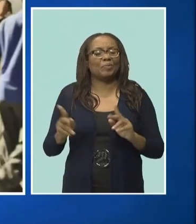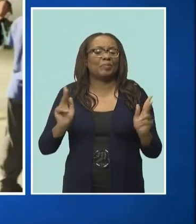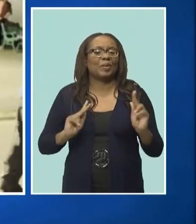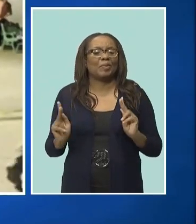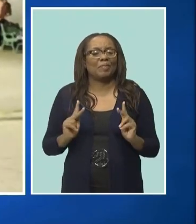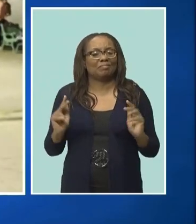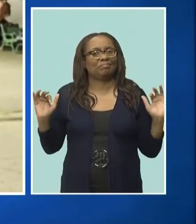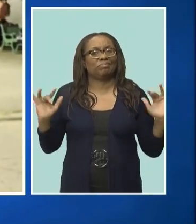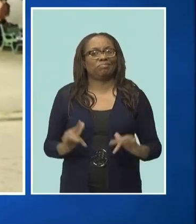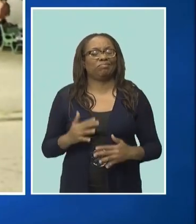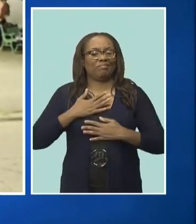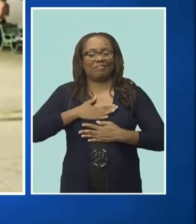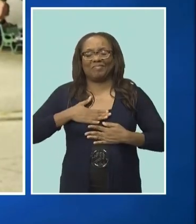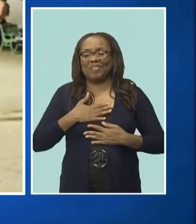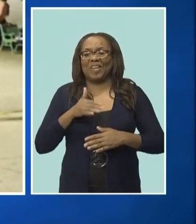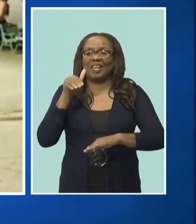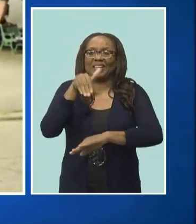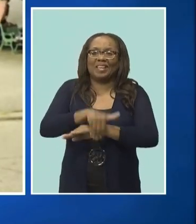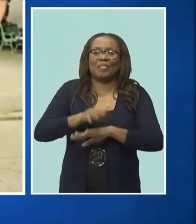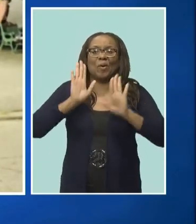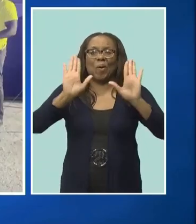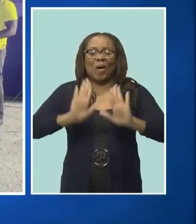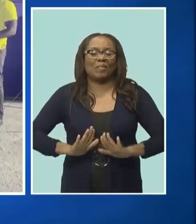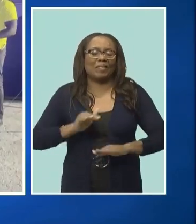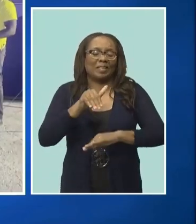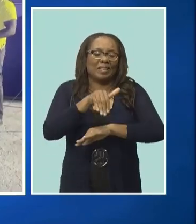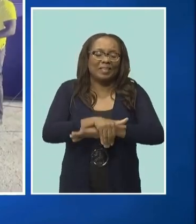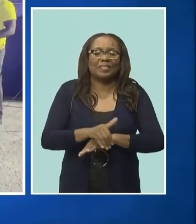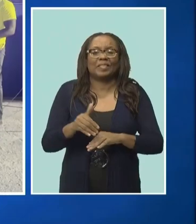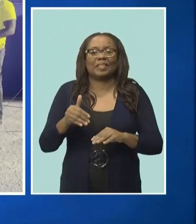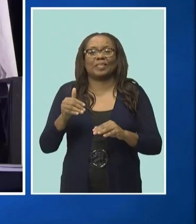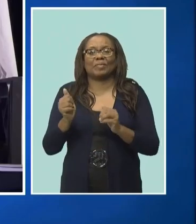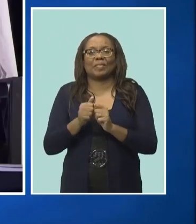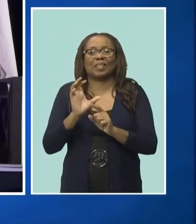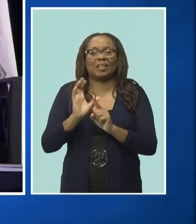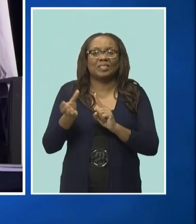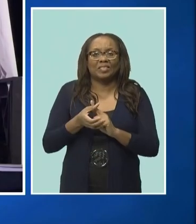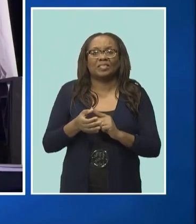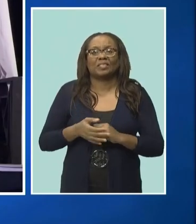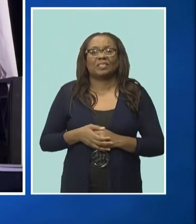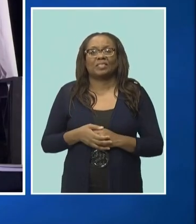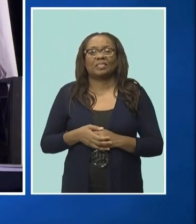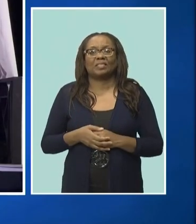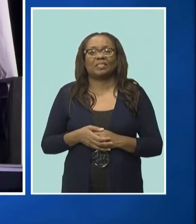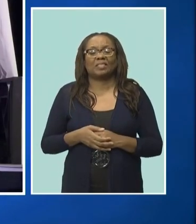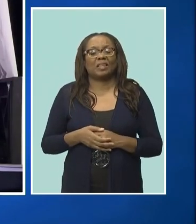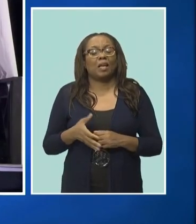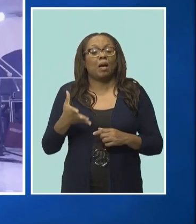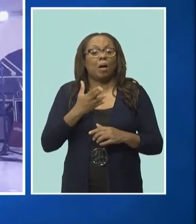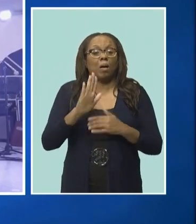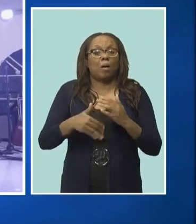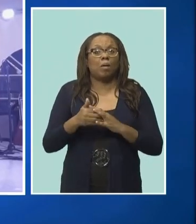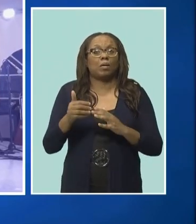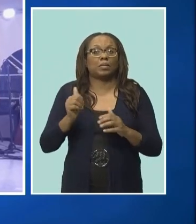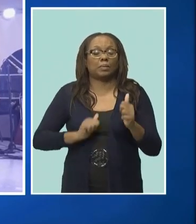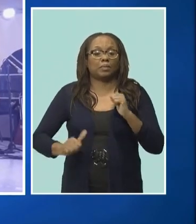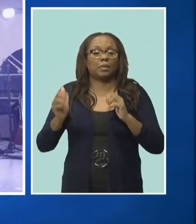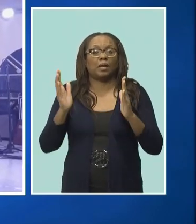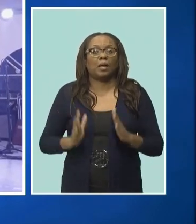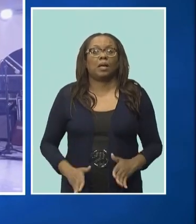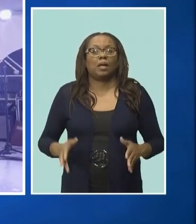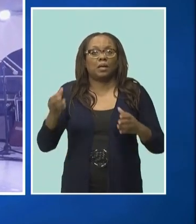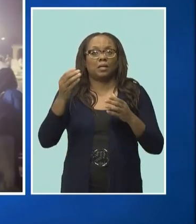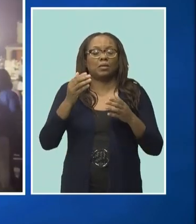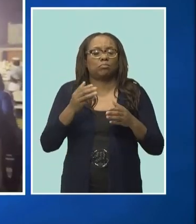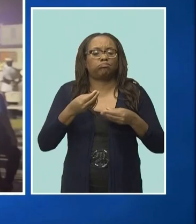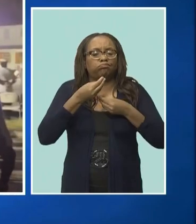enjoy a wonderful evening of culture. And the artists who perform on the night brought a special message for the Ivy and other communities.